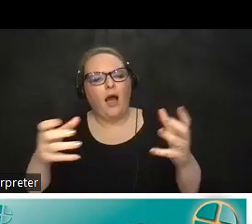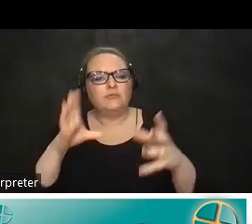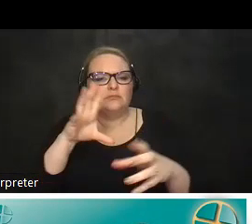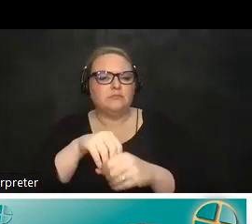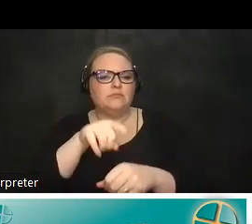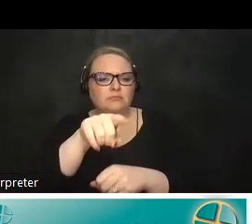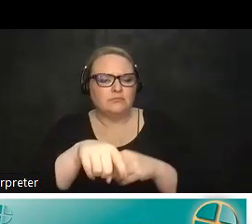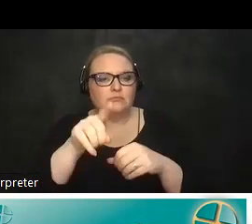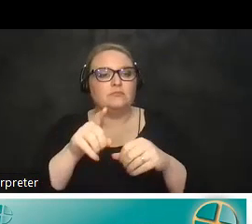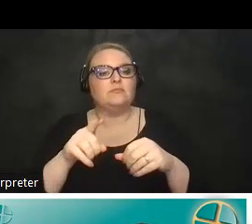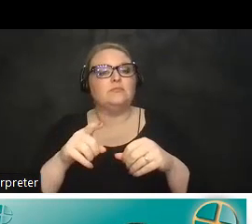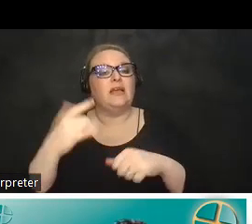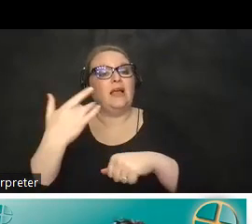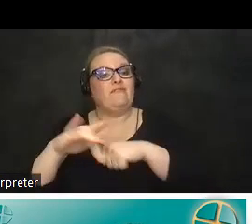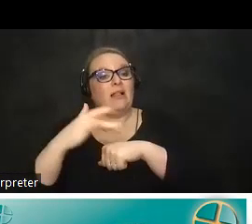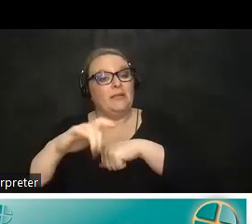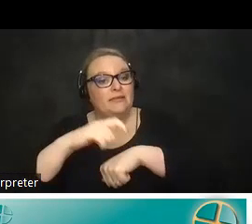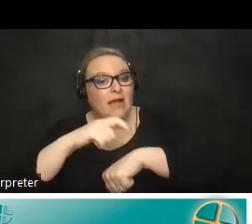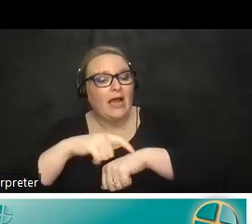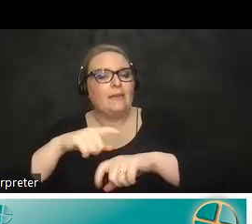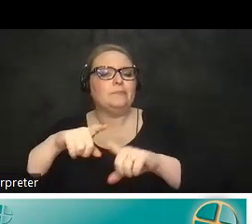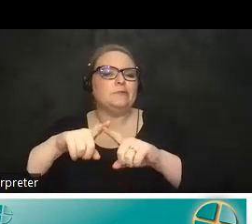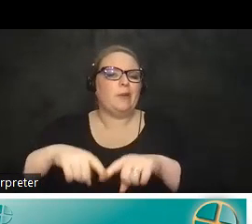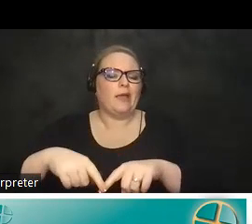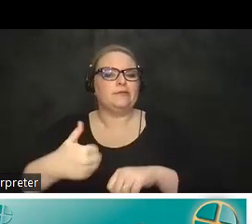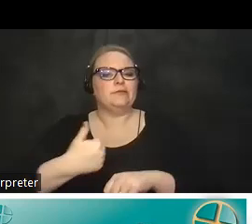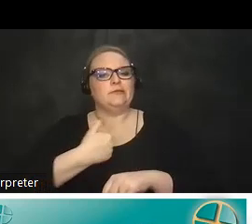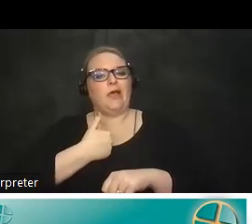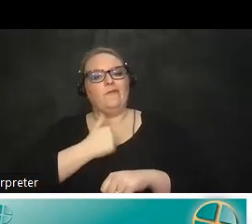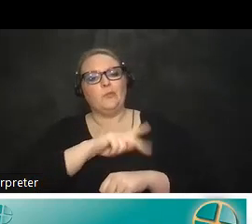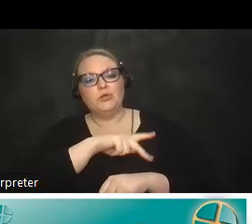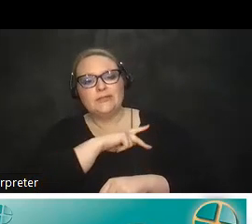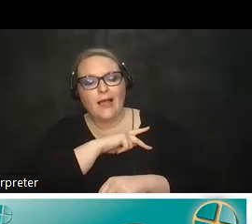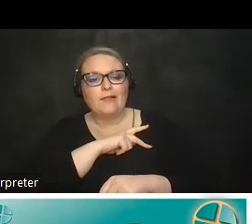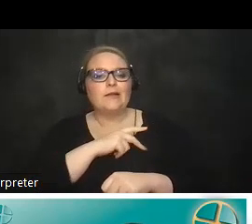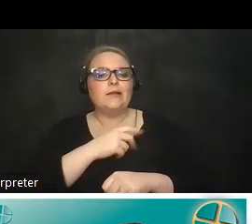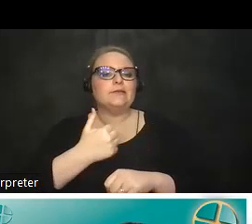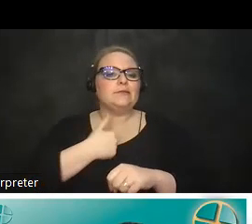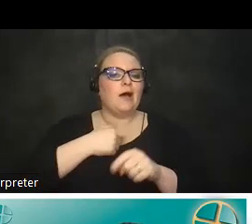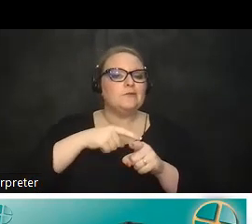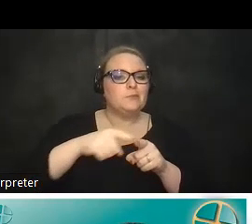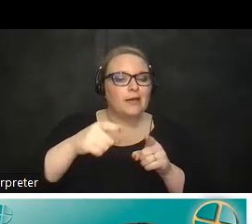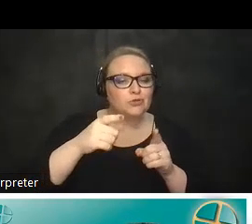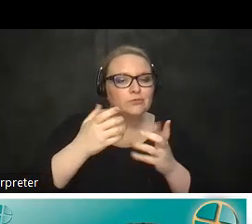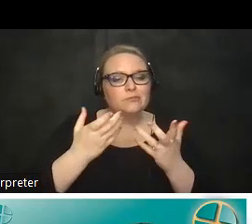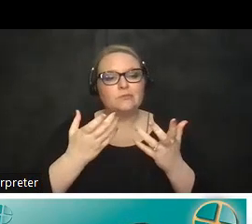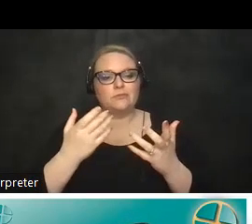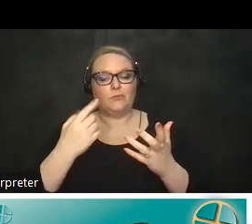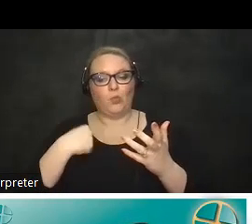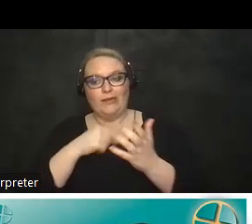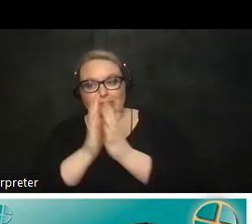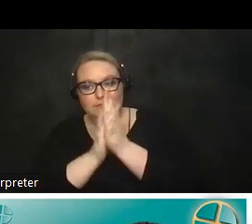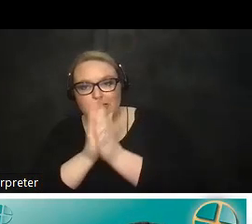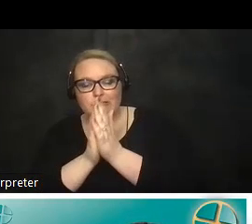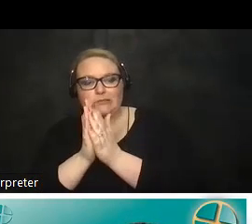and then the availability of time depending on our own personalities our own specializations the things that make us excited we